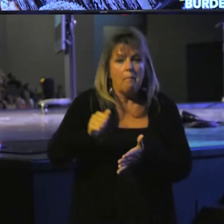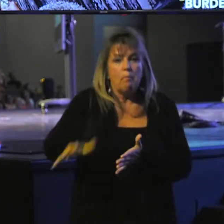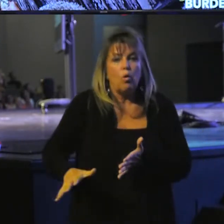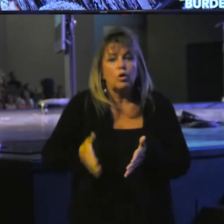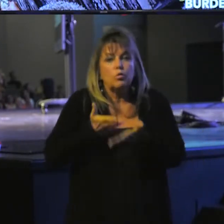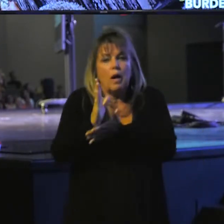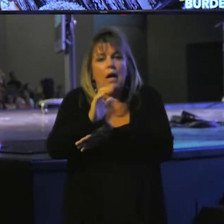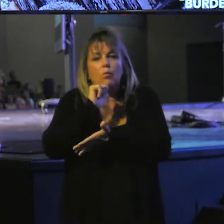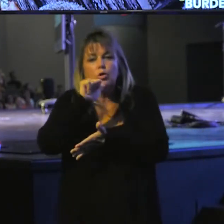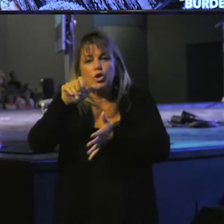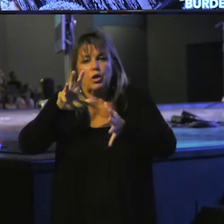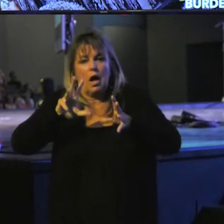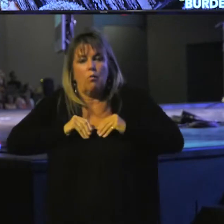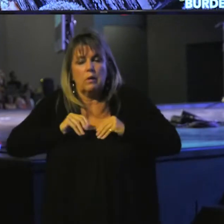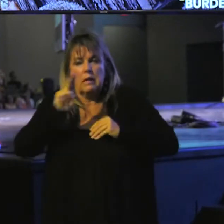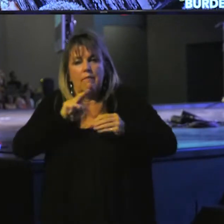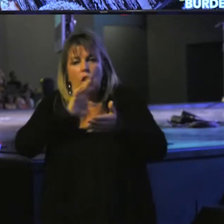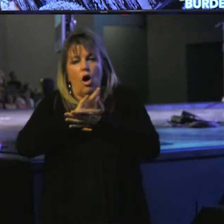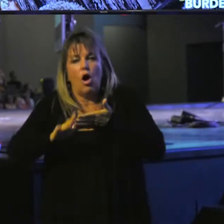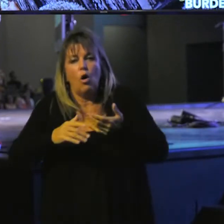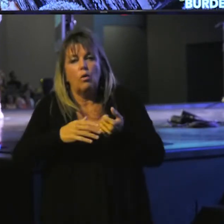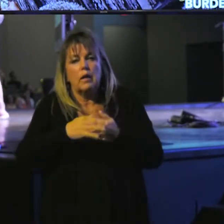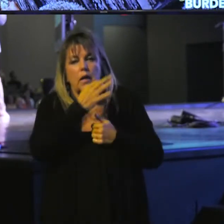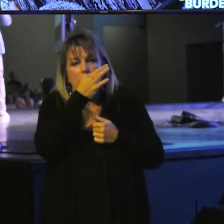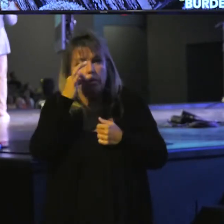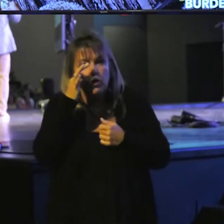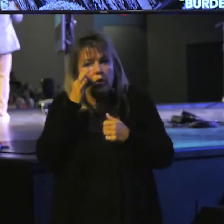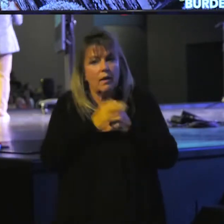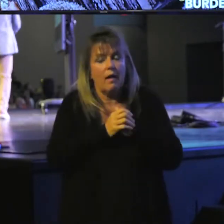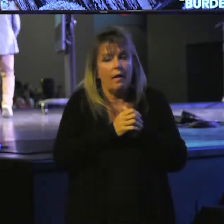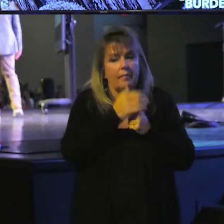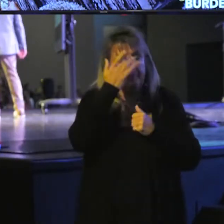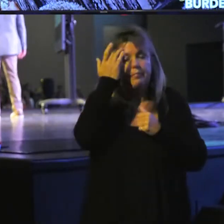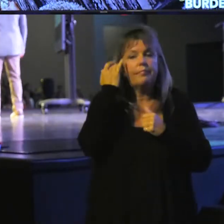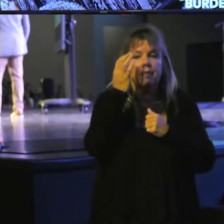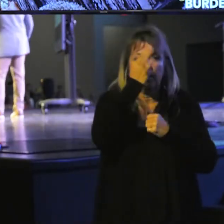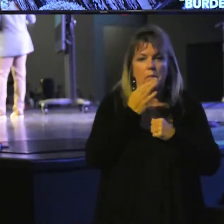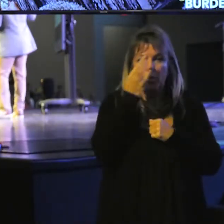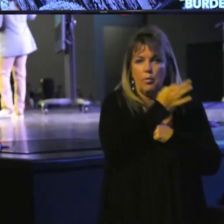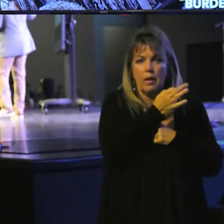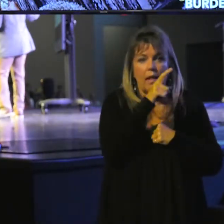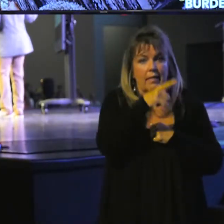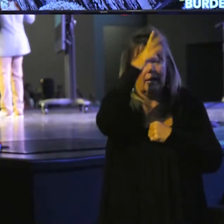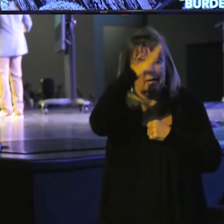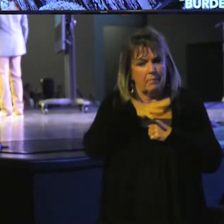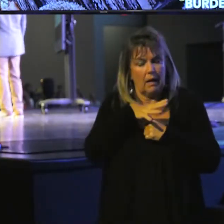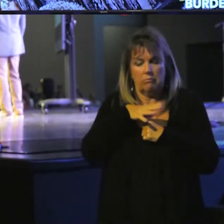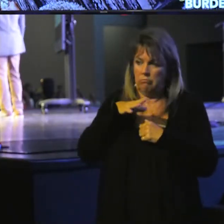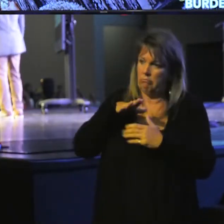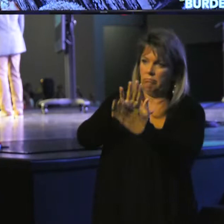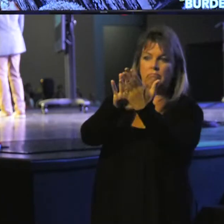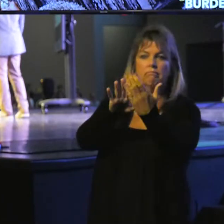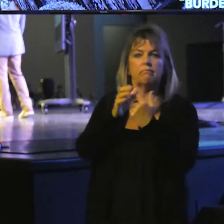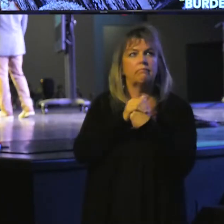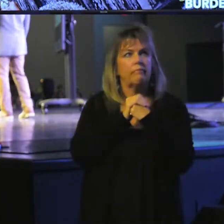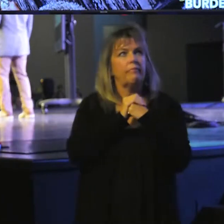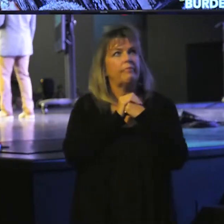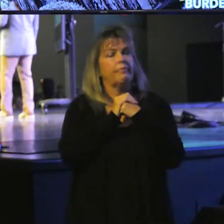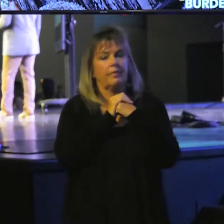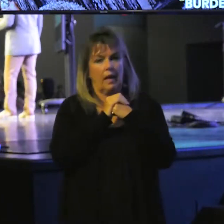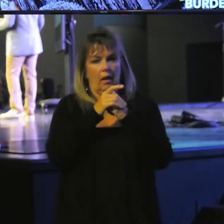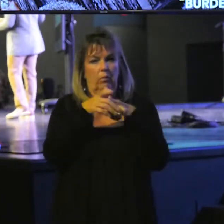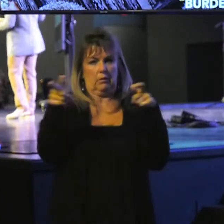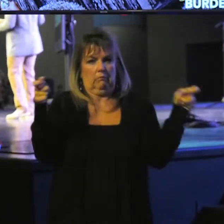receive holy communion. And this guy got taken to task because he was over the